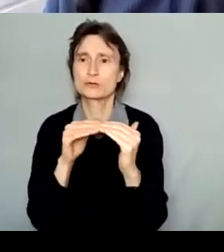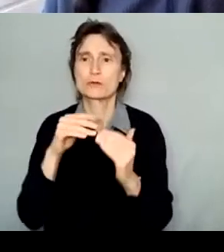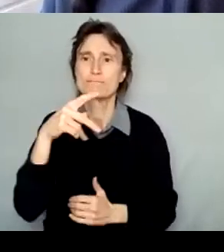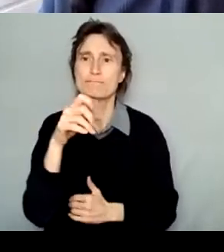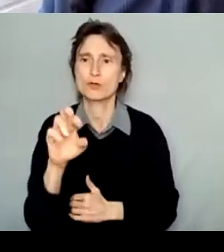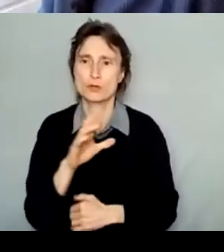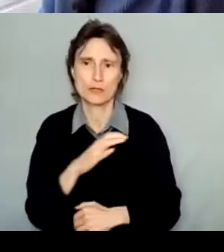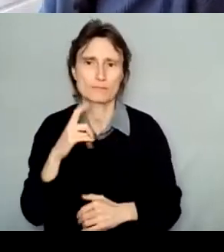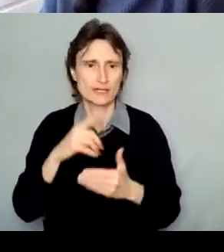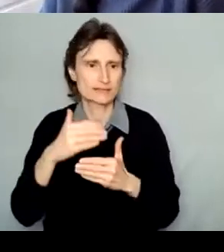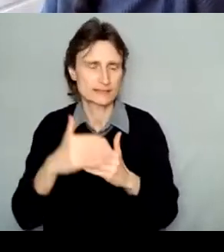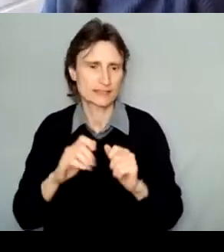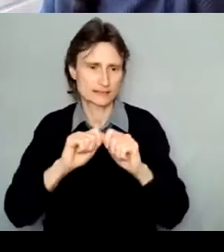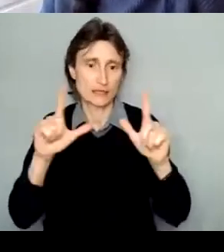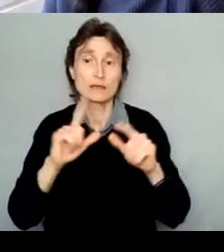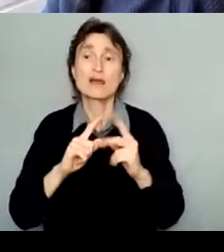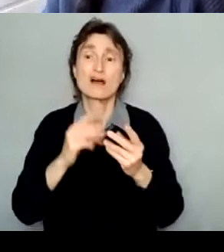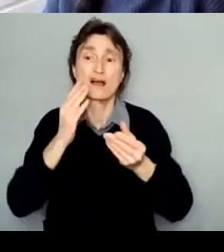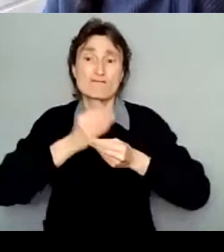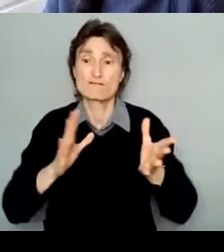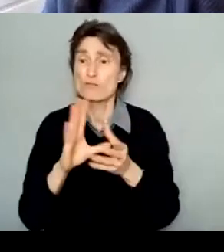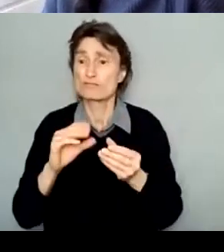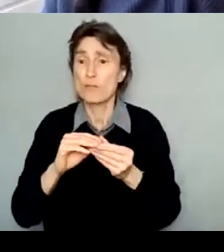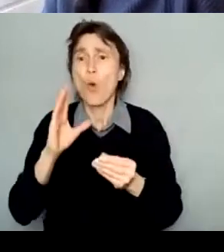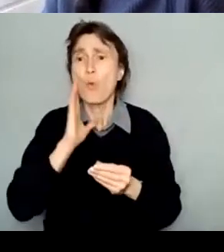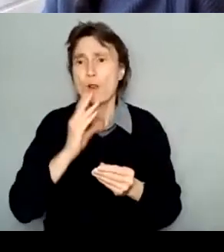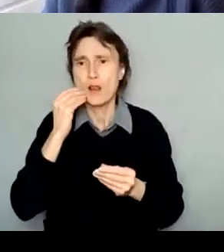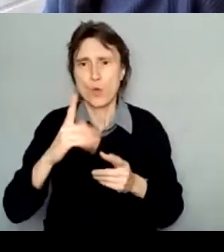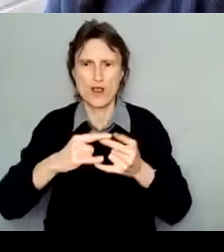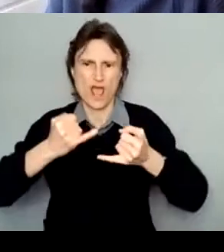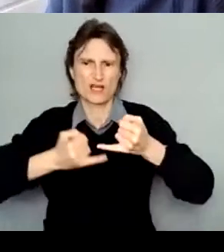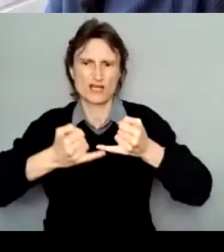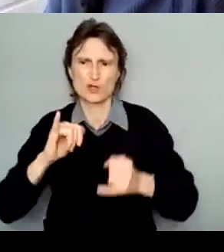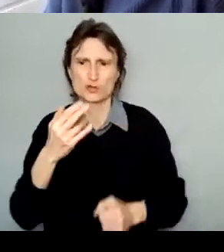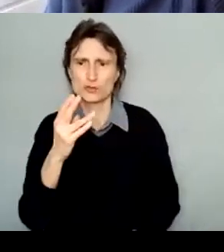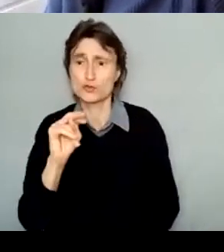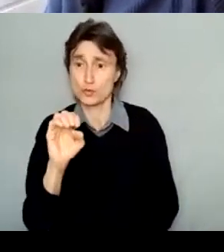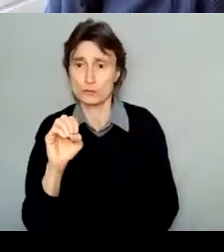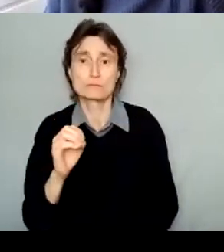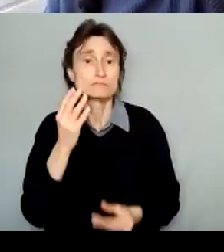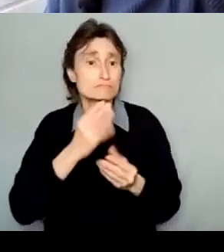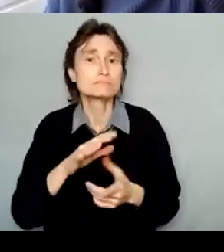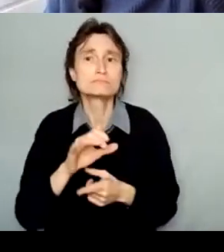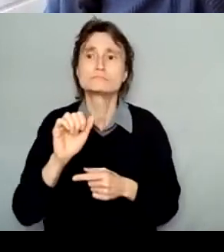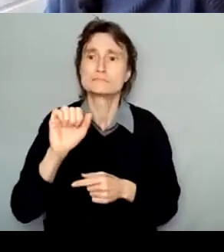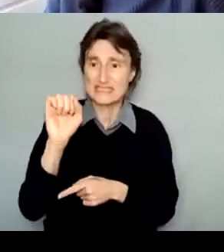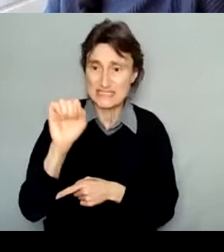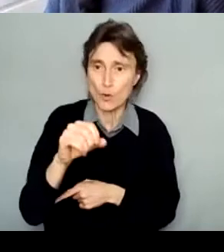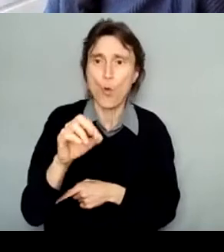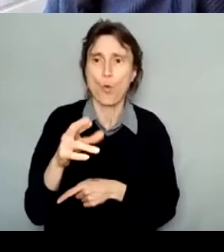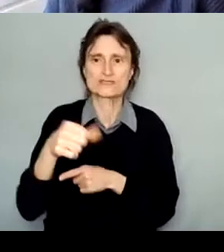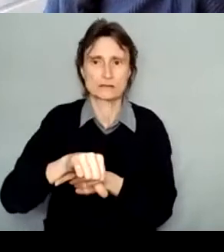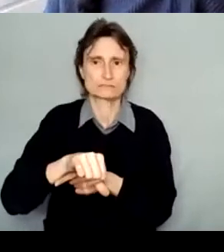Notifications will go out through email in late June, letting applicants know if they were successful or not and confirming grant amounts.